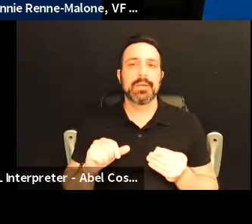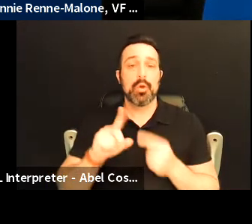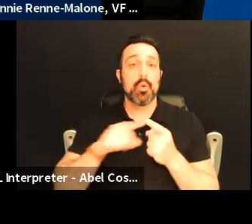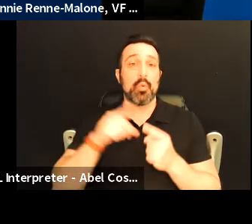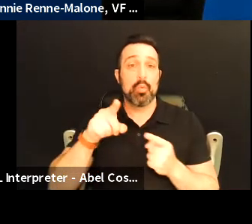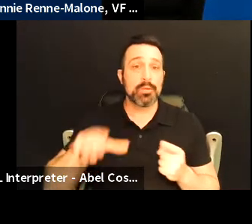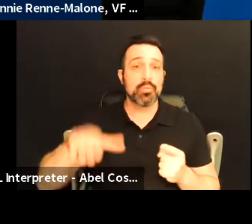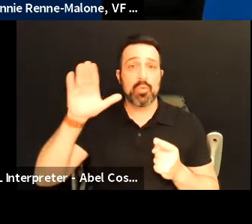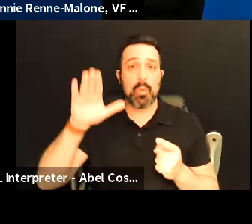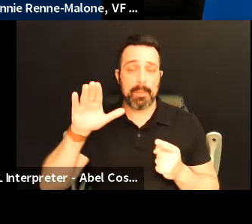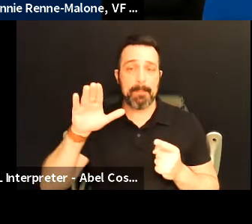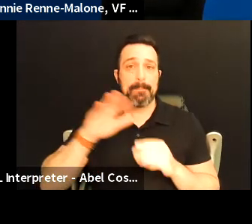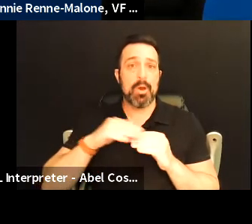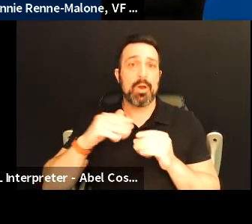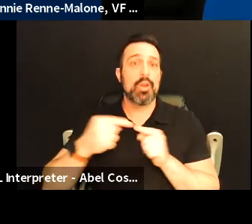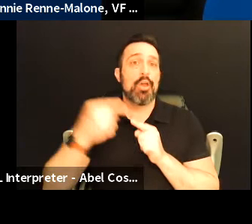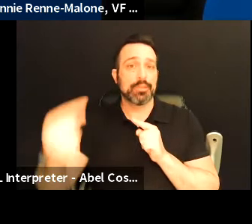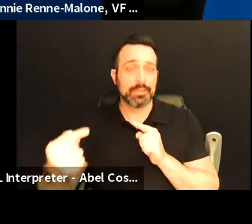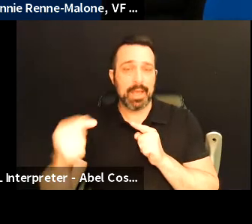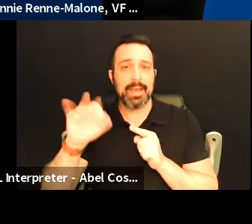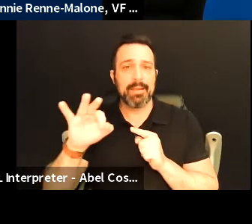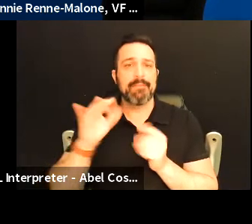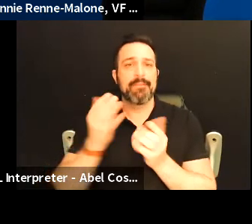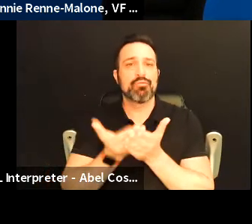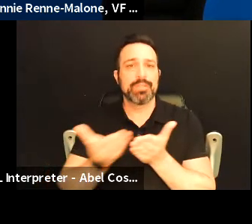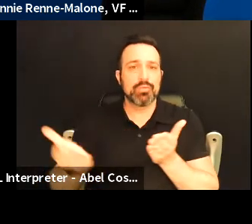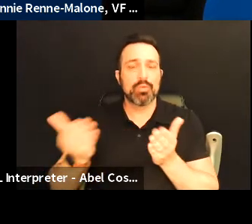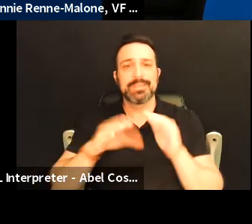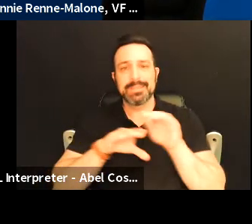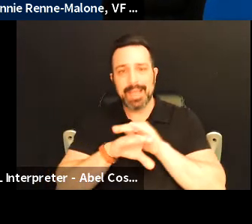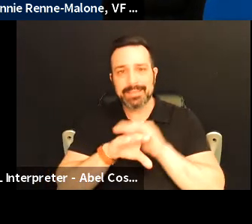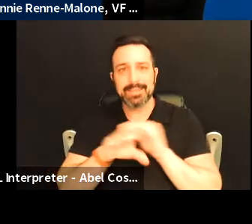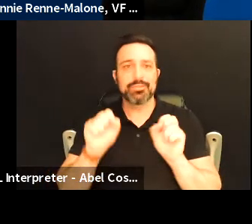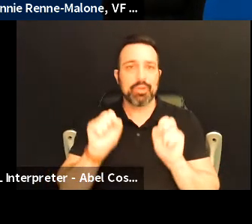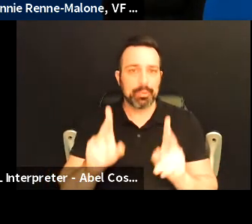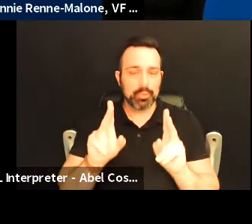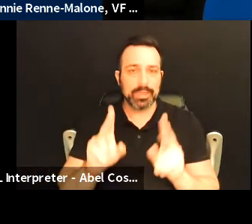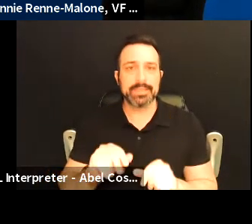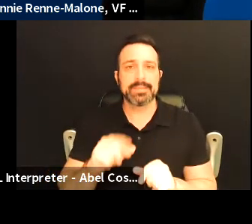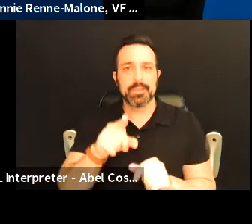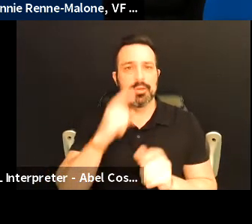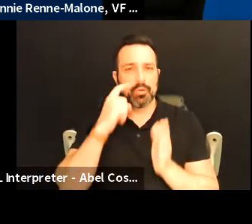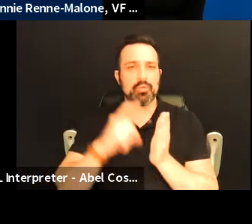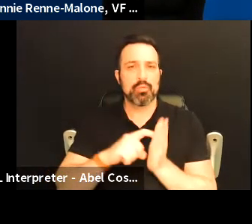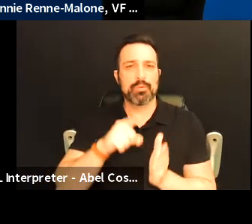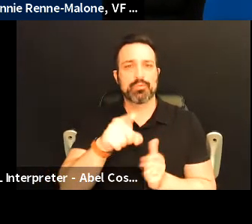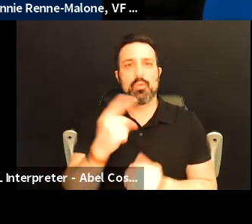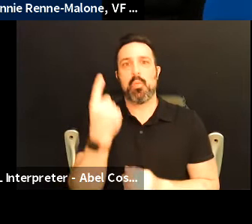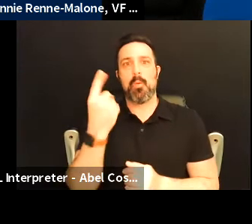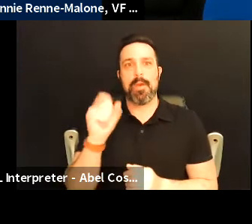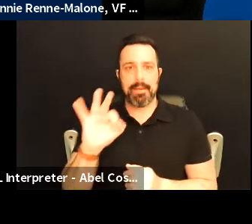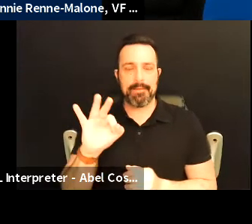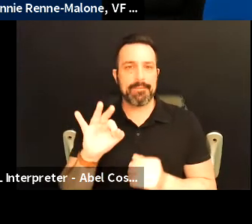you grow up on the other side of resources access and opportunities you notice that you're one of